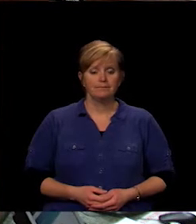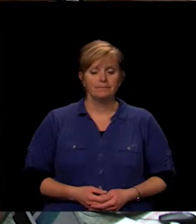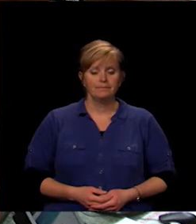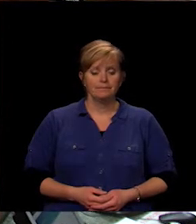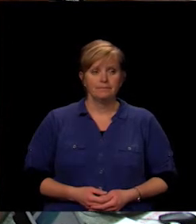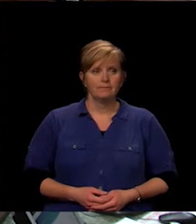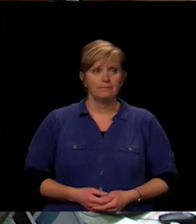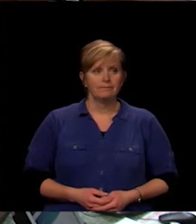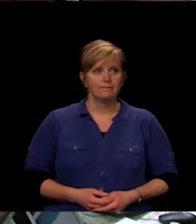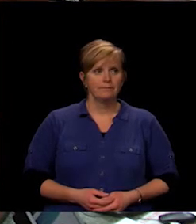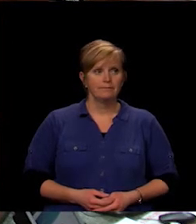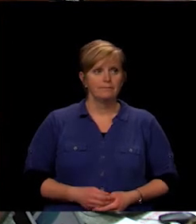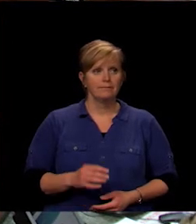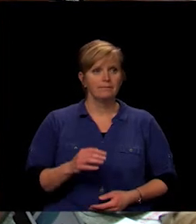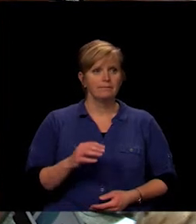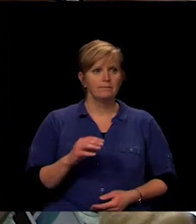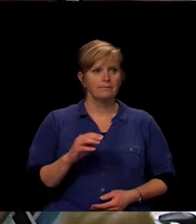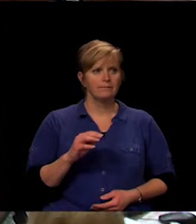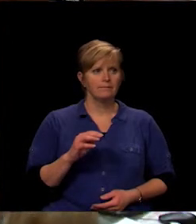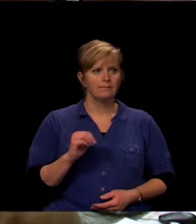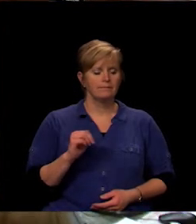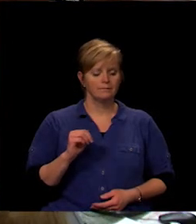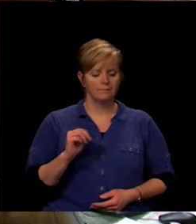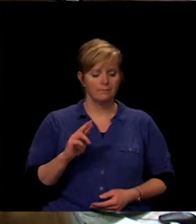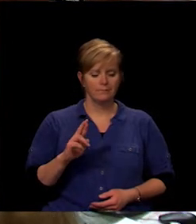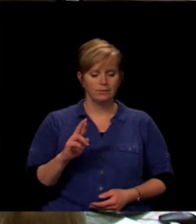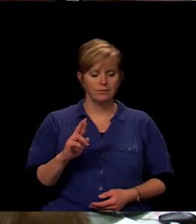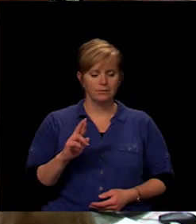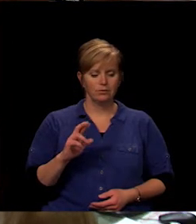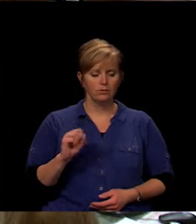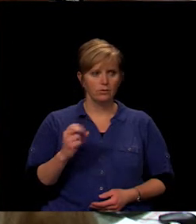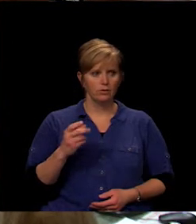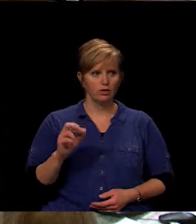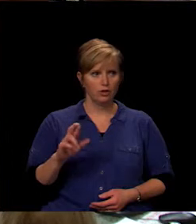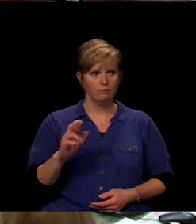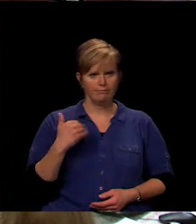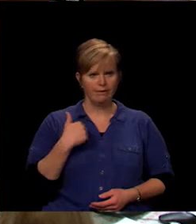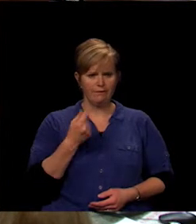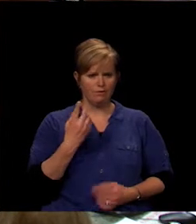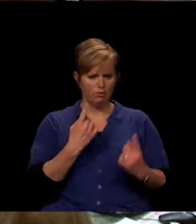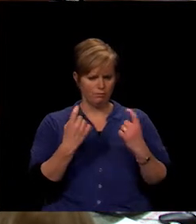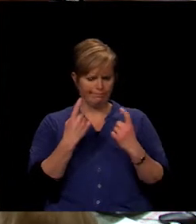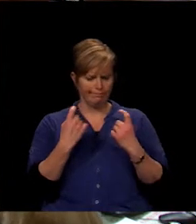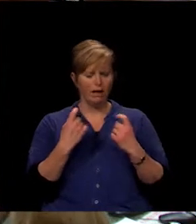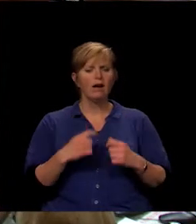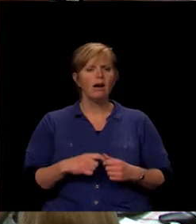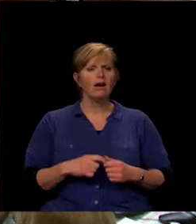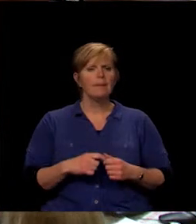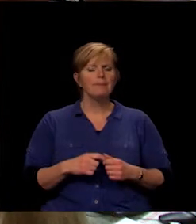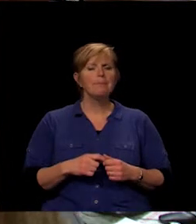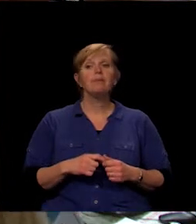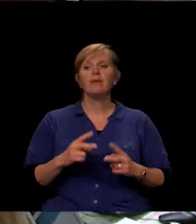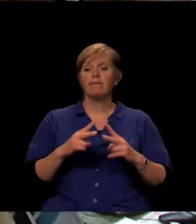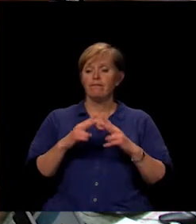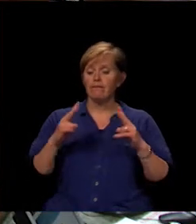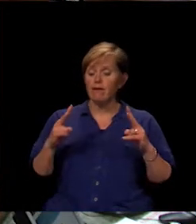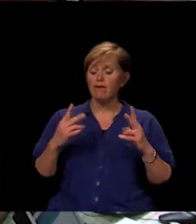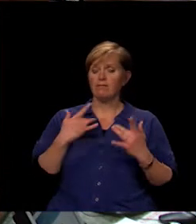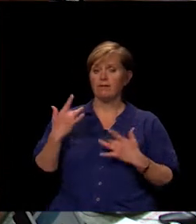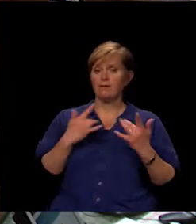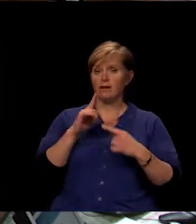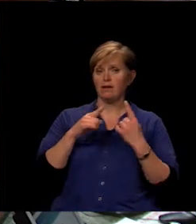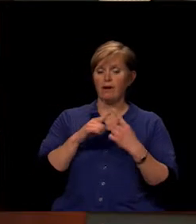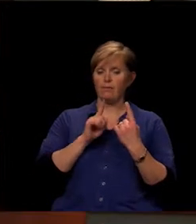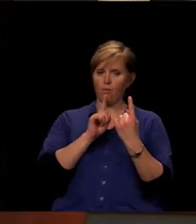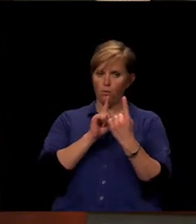I do have a few questions. when we first, number one, I'm very excited about this, and very excited about the one-on-one, and